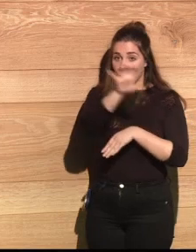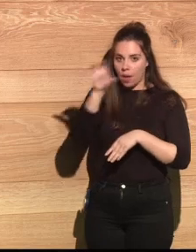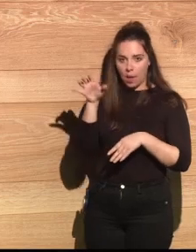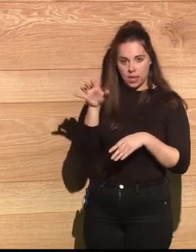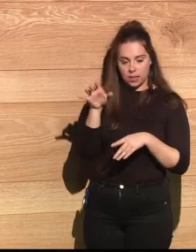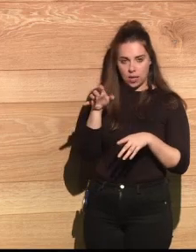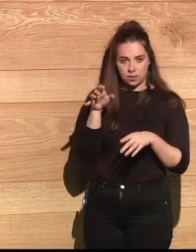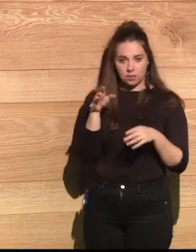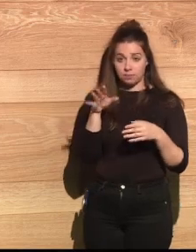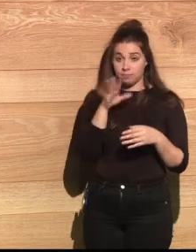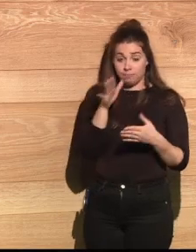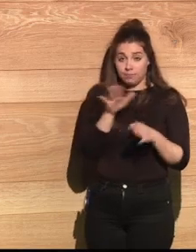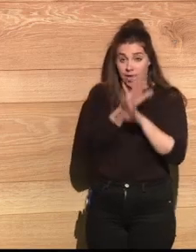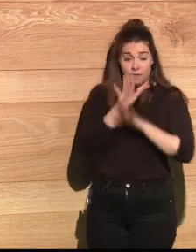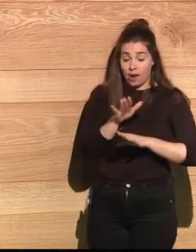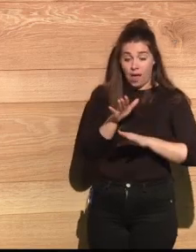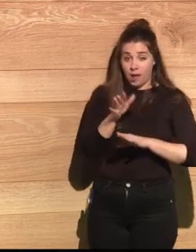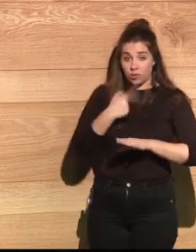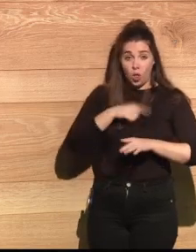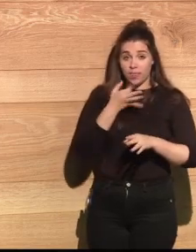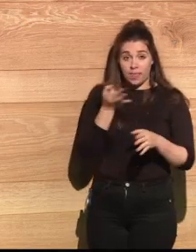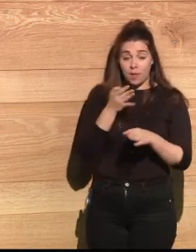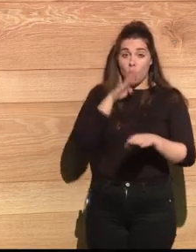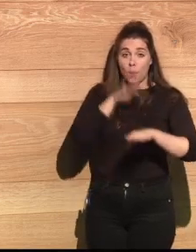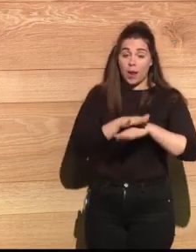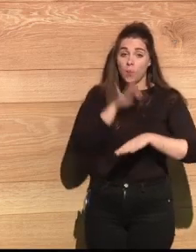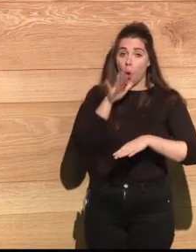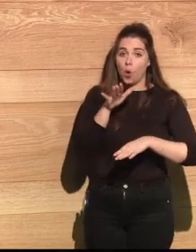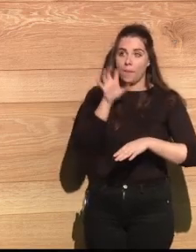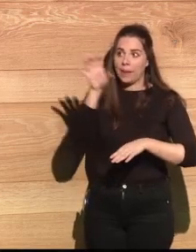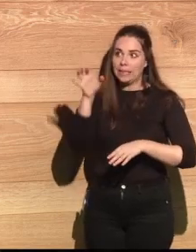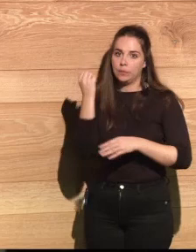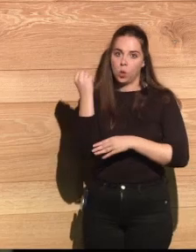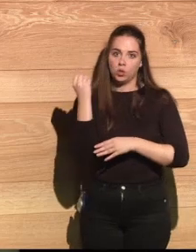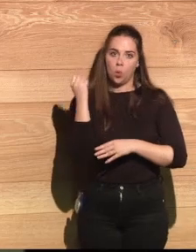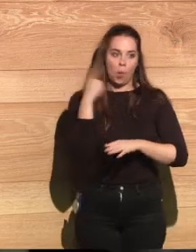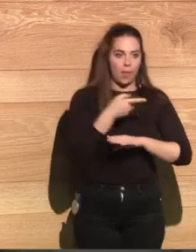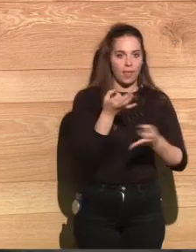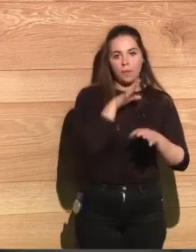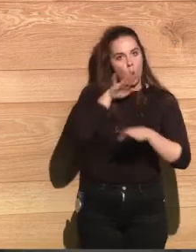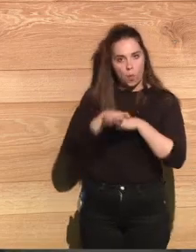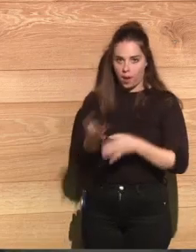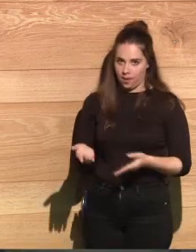really, we really are at the mercy of these countries that I just mentioned.